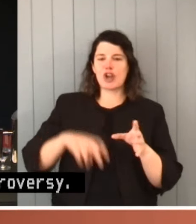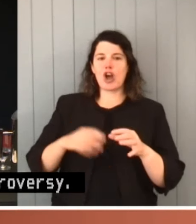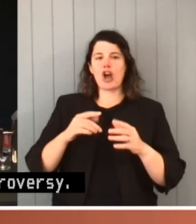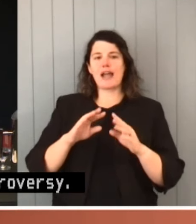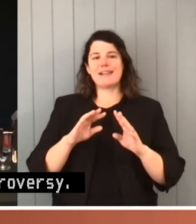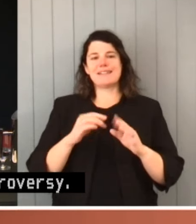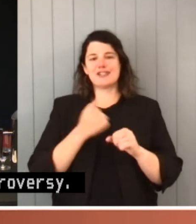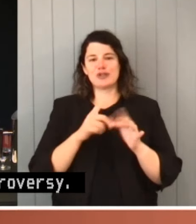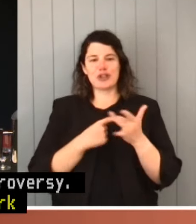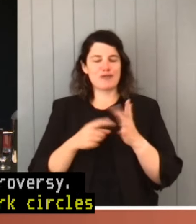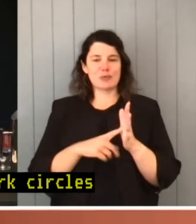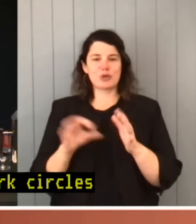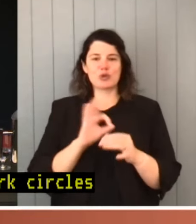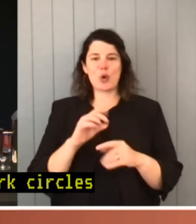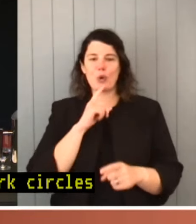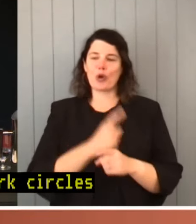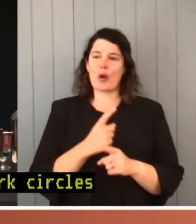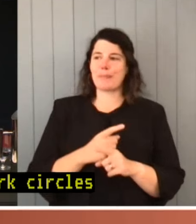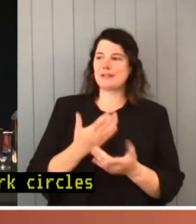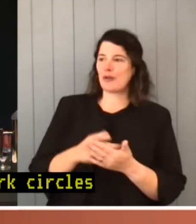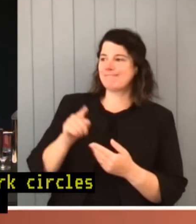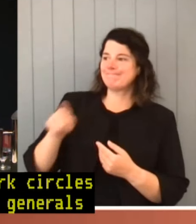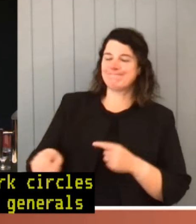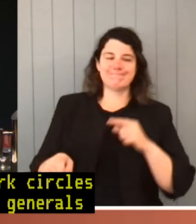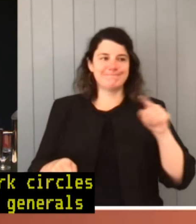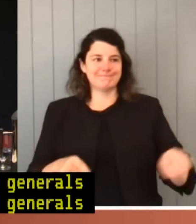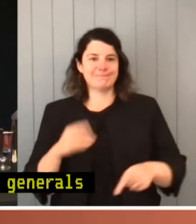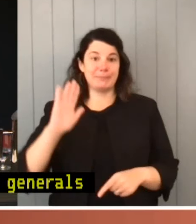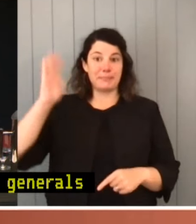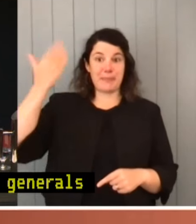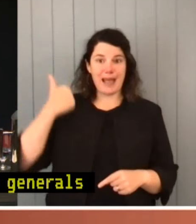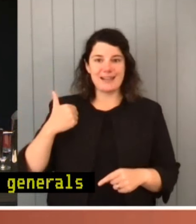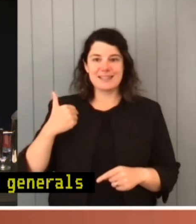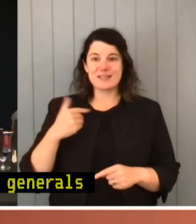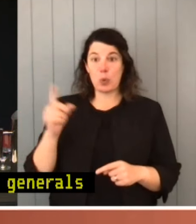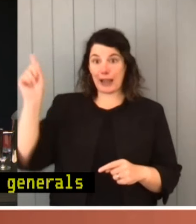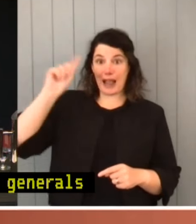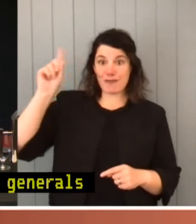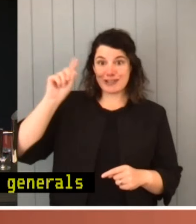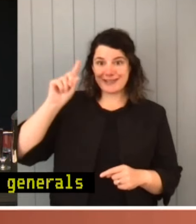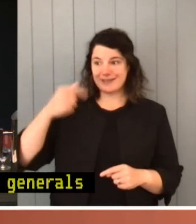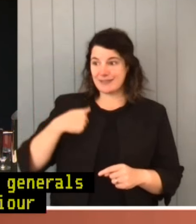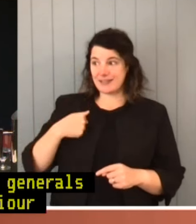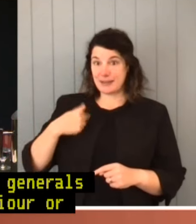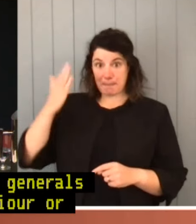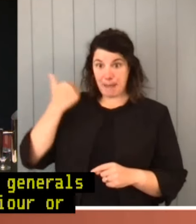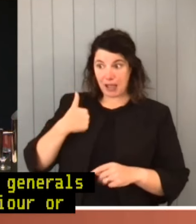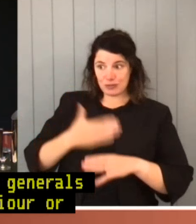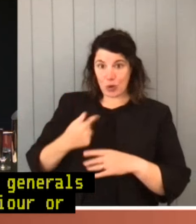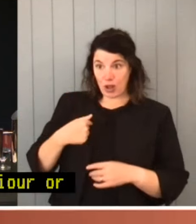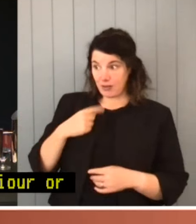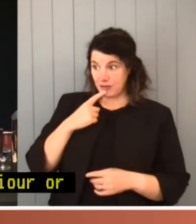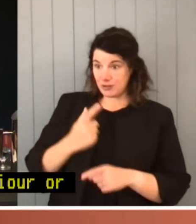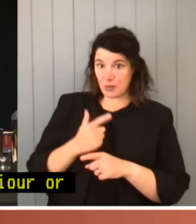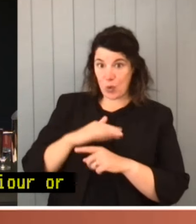on the behaviour or activities of the current generals so I appreciate